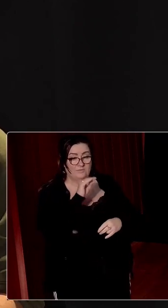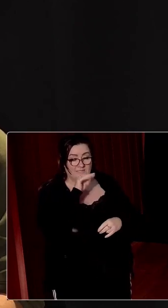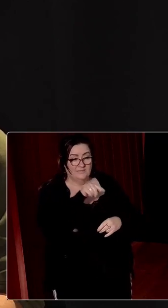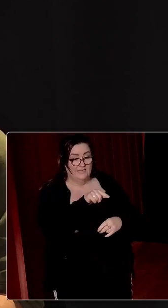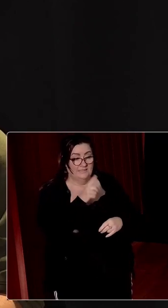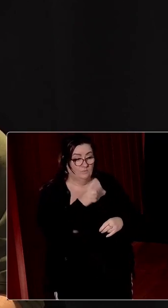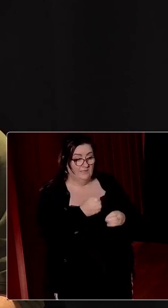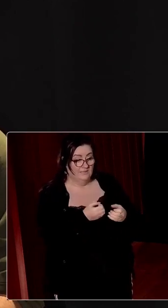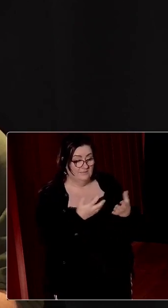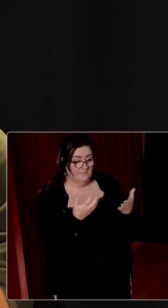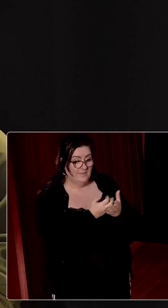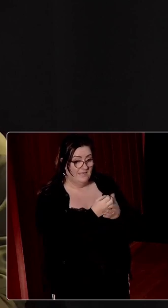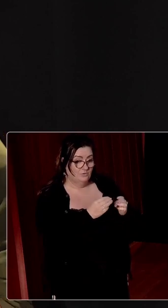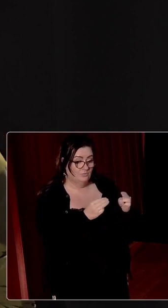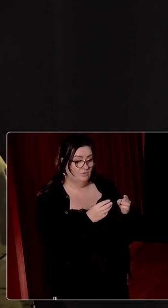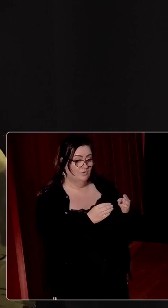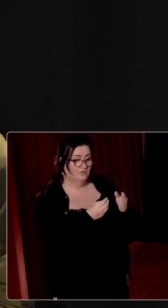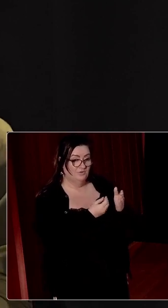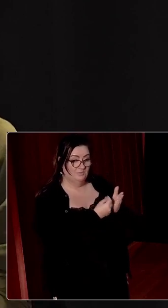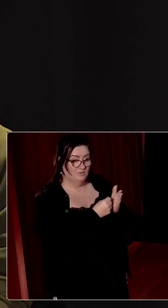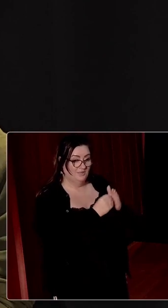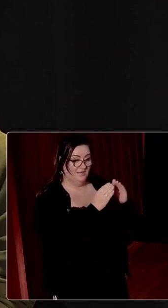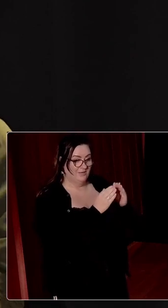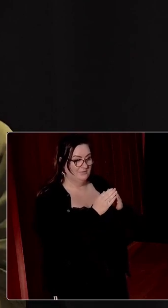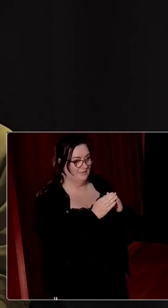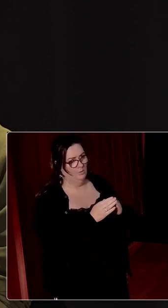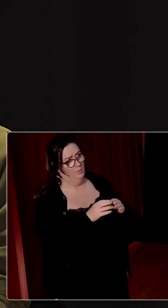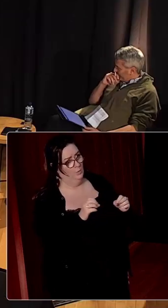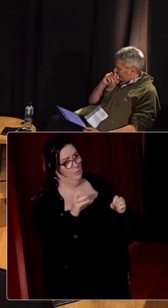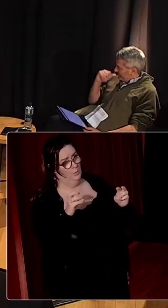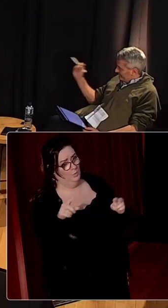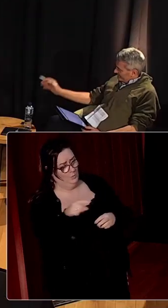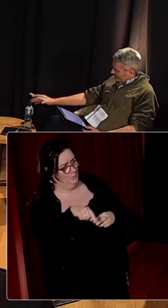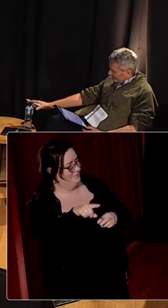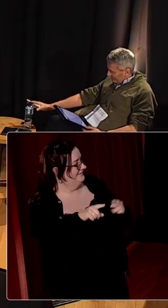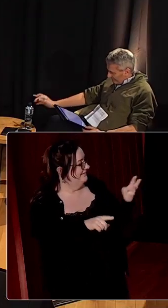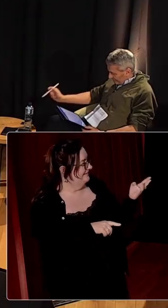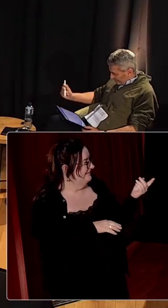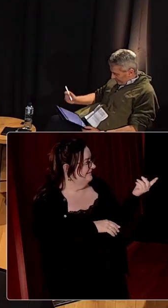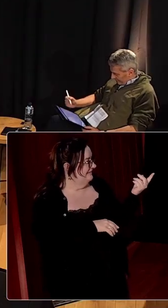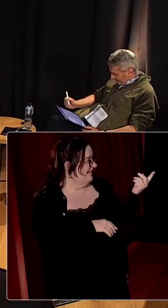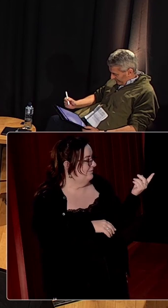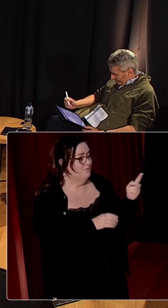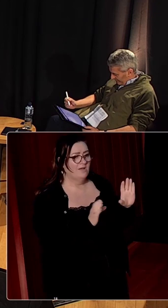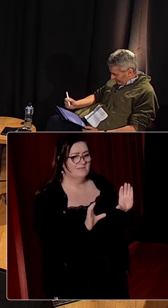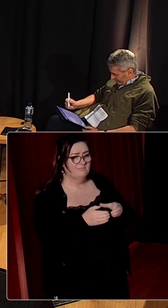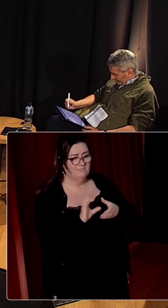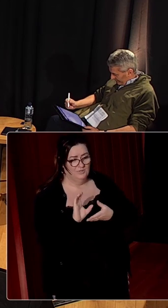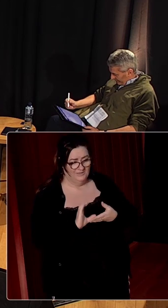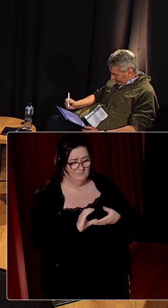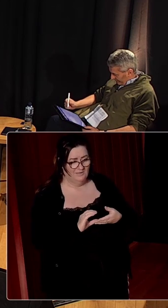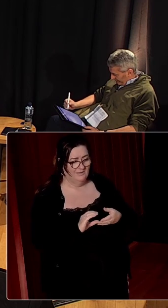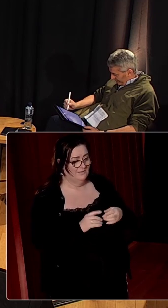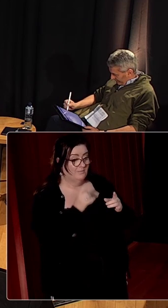did we spend too much money on housing? There's a controversial one for today, Marie. I suppose there was a small pot, and I'll